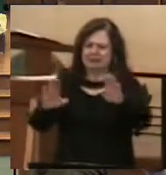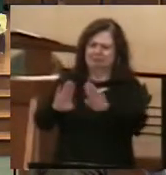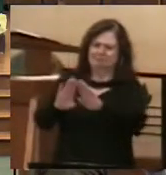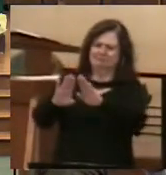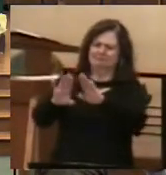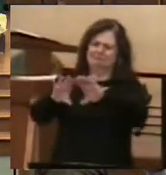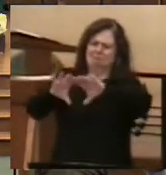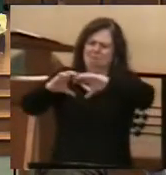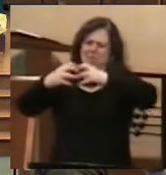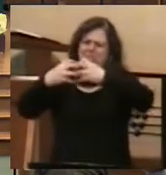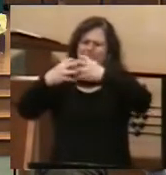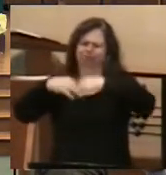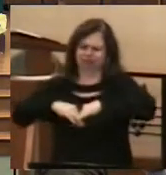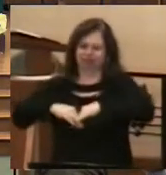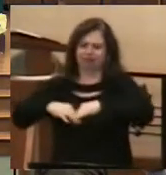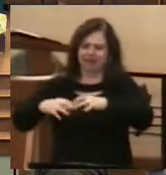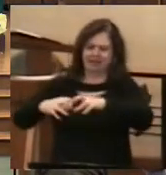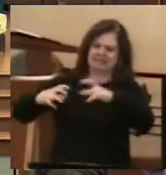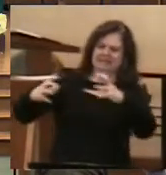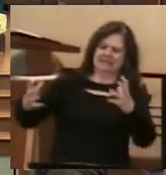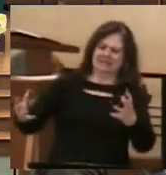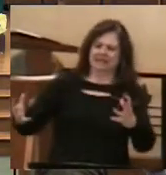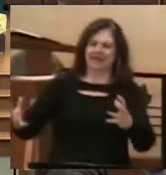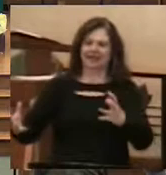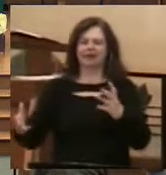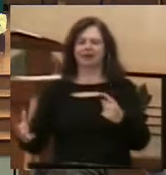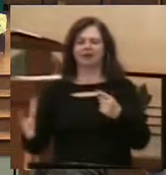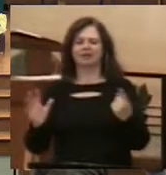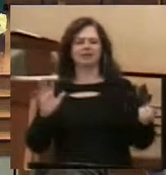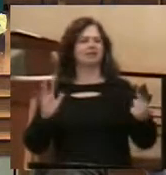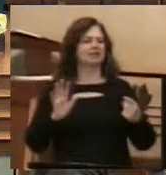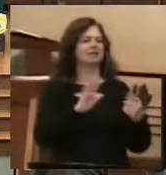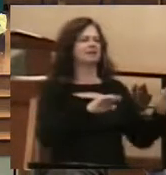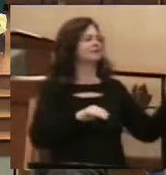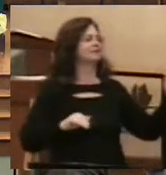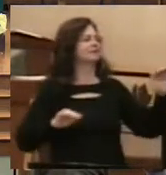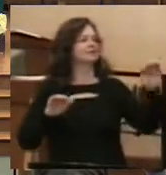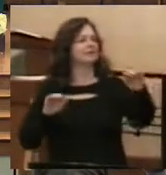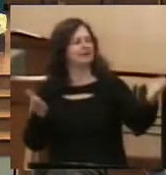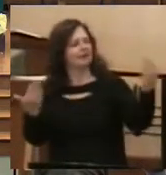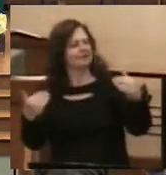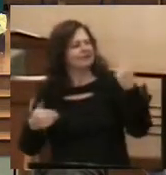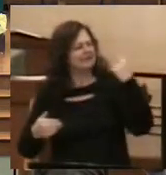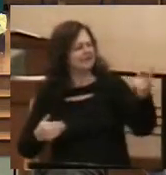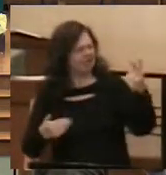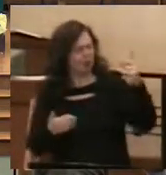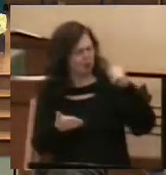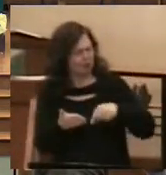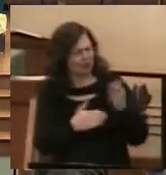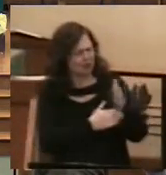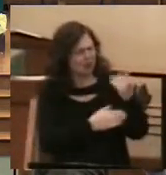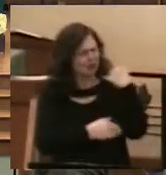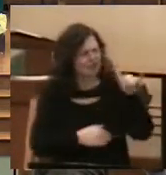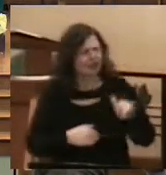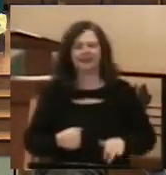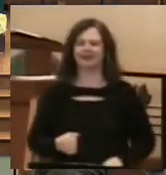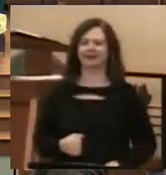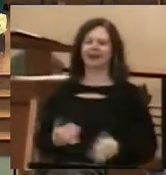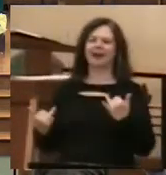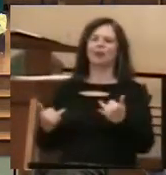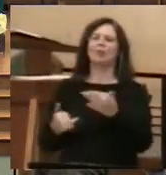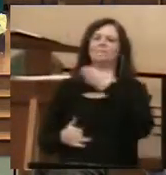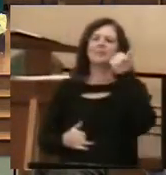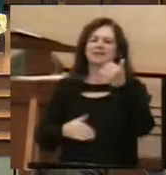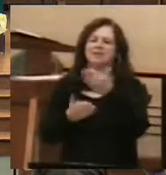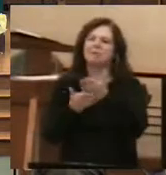the ice to show all the other fishermen the great catch. Now, the best part of the story is what follows. You